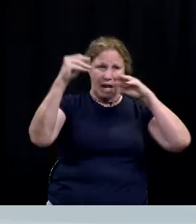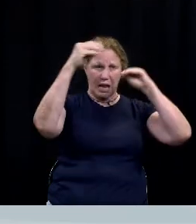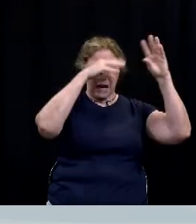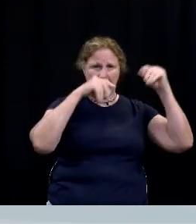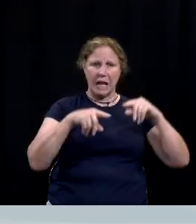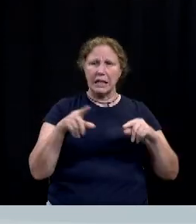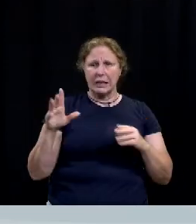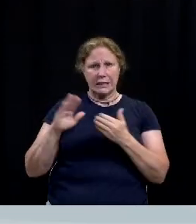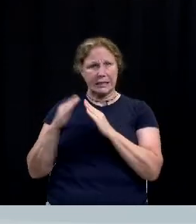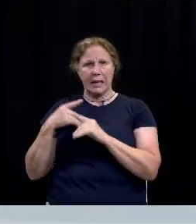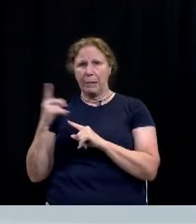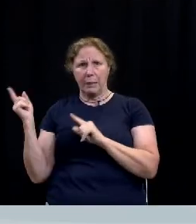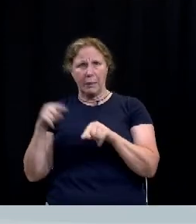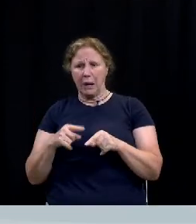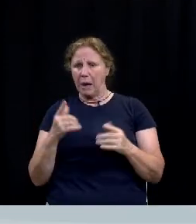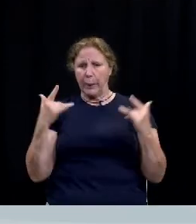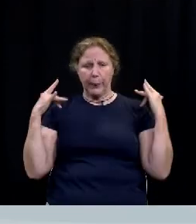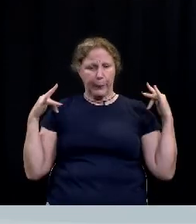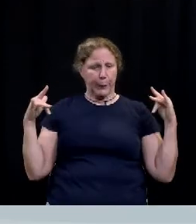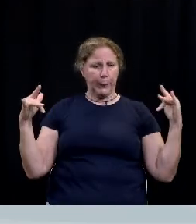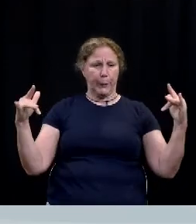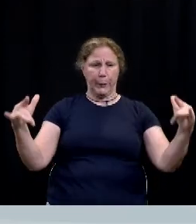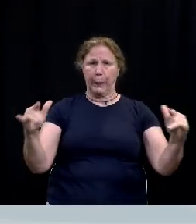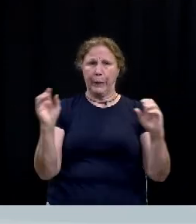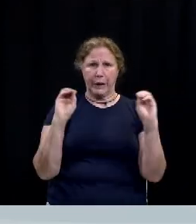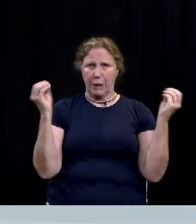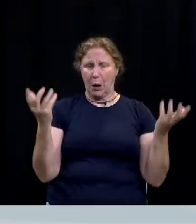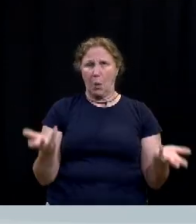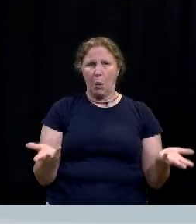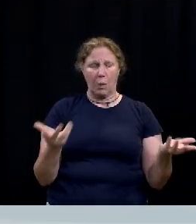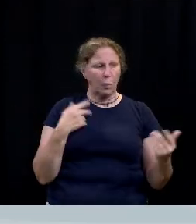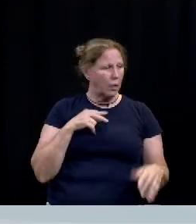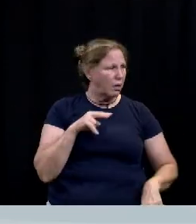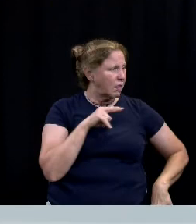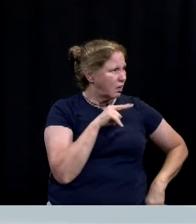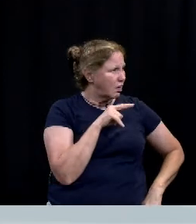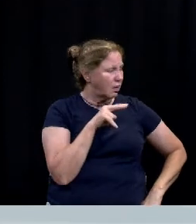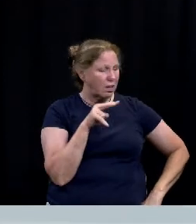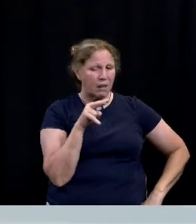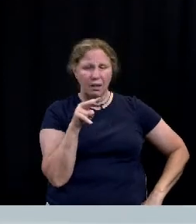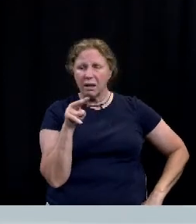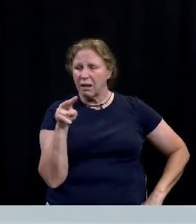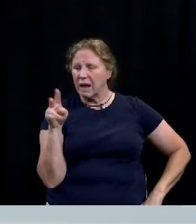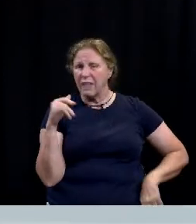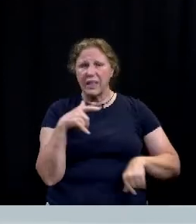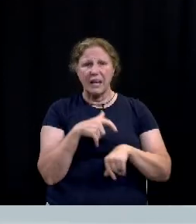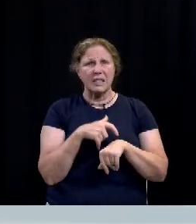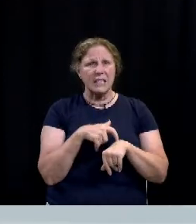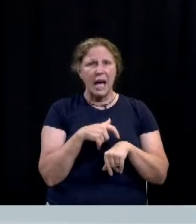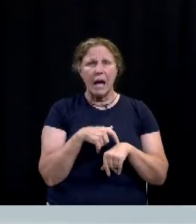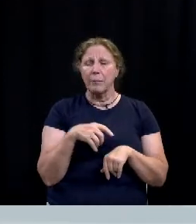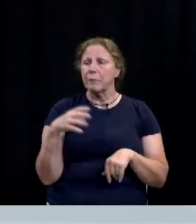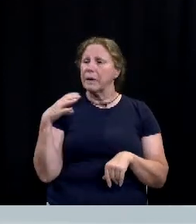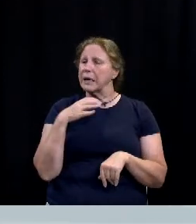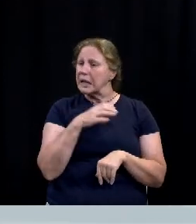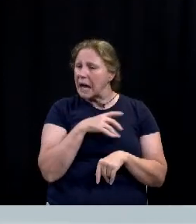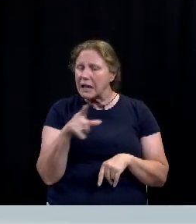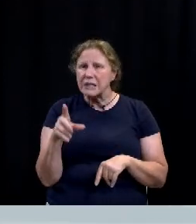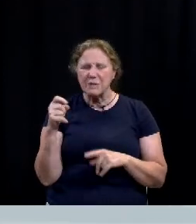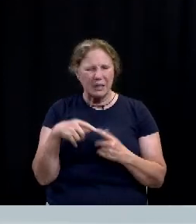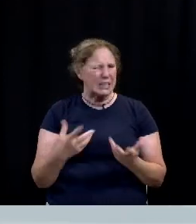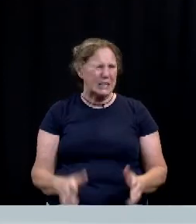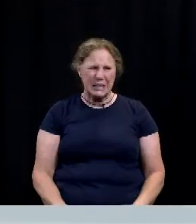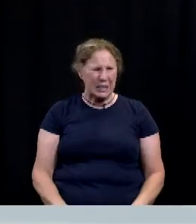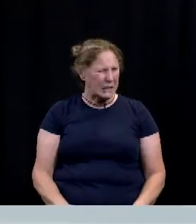were the only people there and uh it we looked around and i'll tell you at the time the council members and also managers said that wasn't